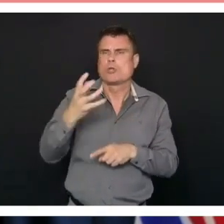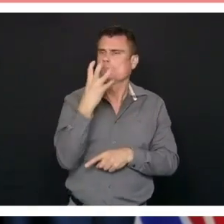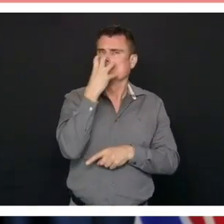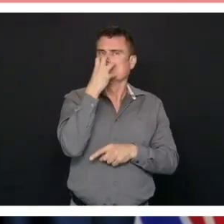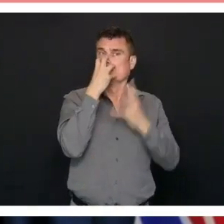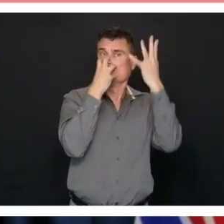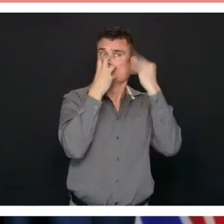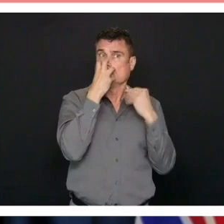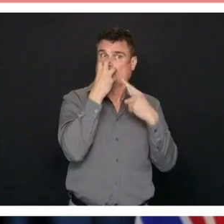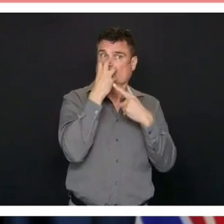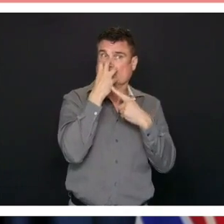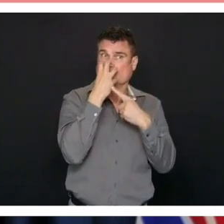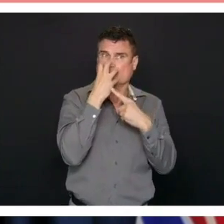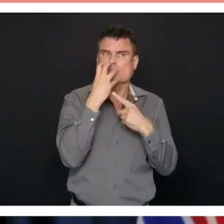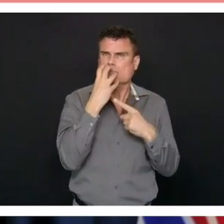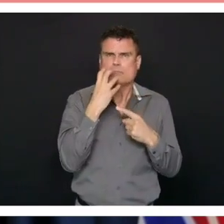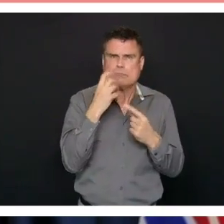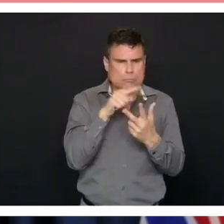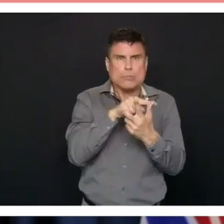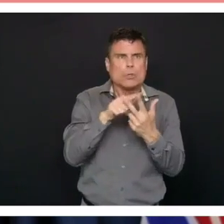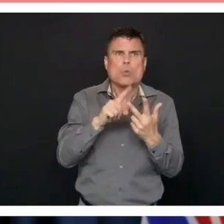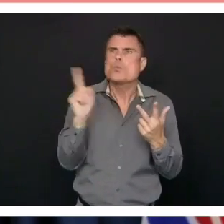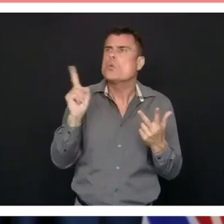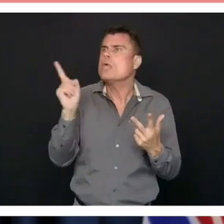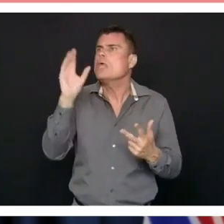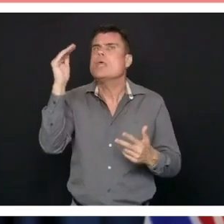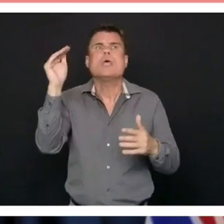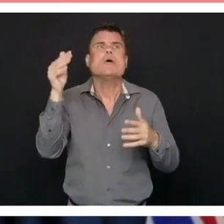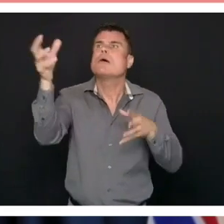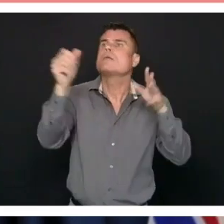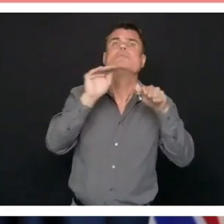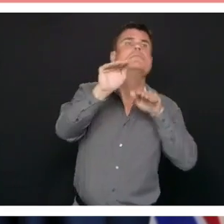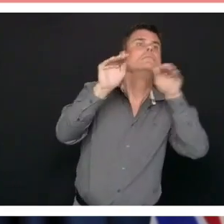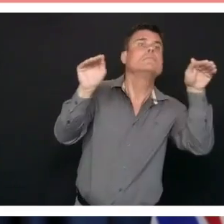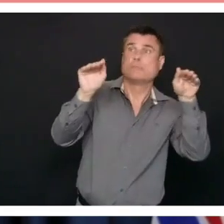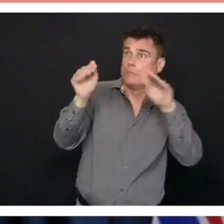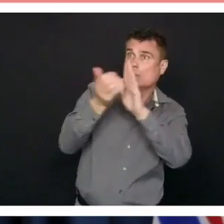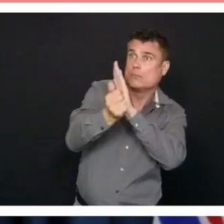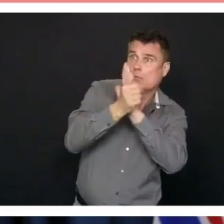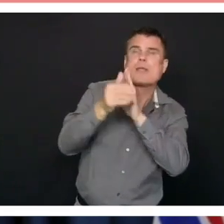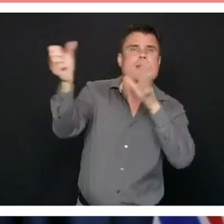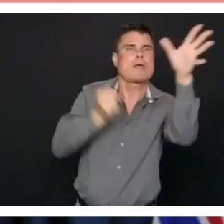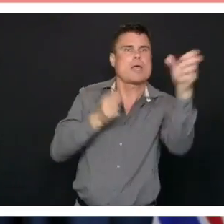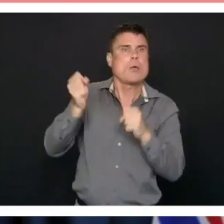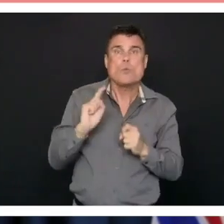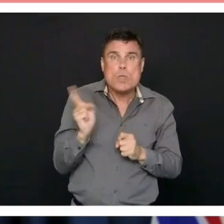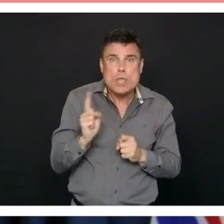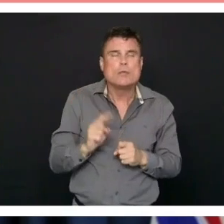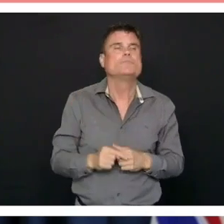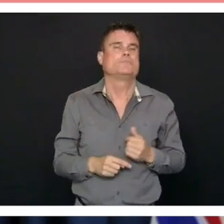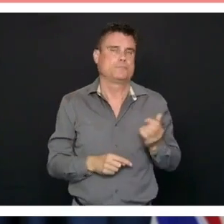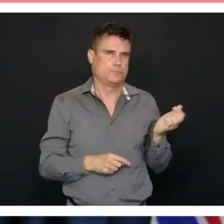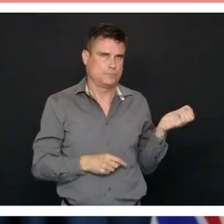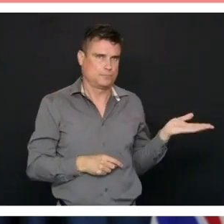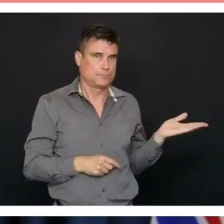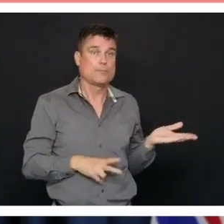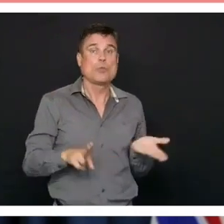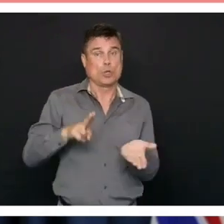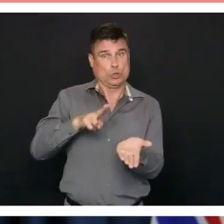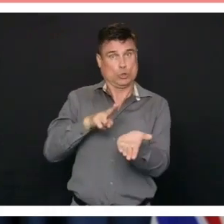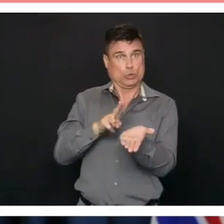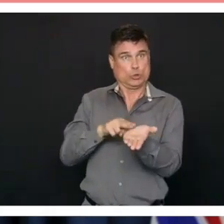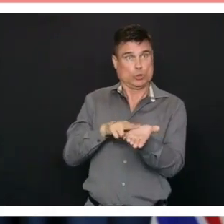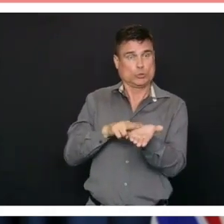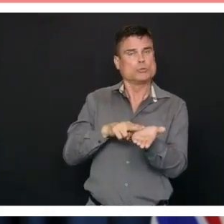plan to find them. Well, the plan with respect to nurse recruitment is approximately 400 nurses. It's our